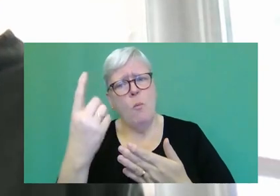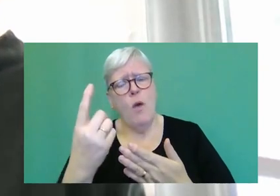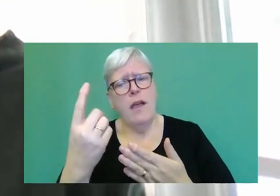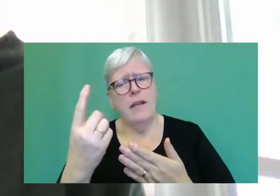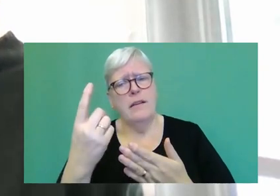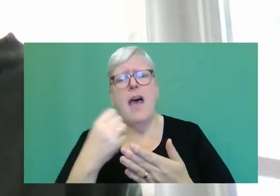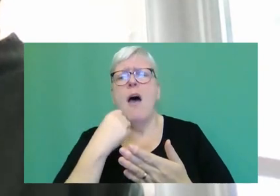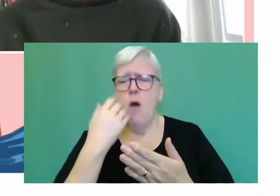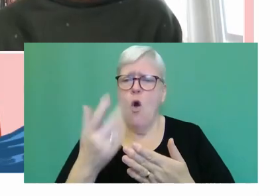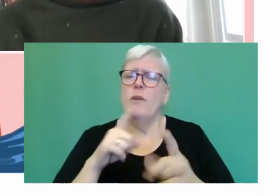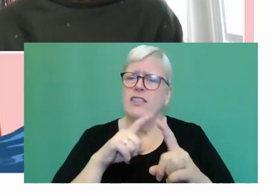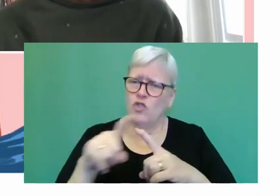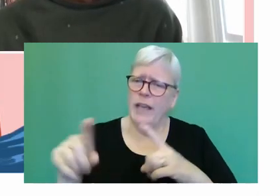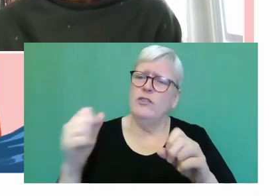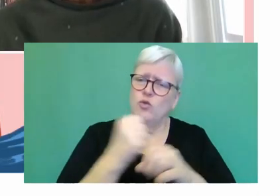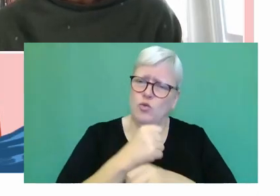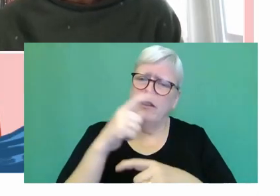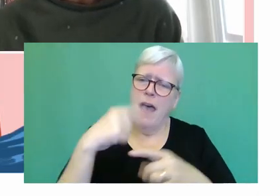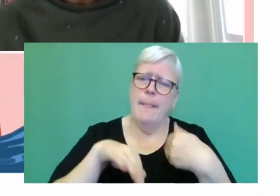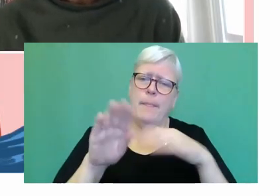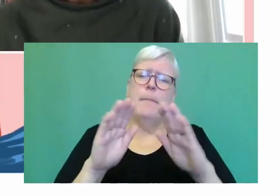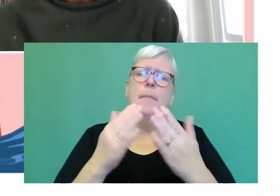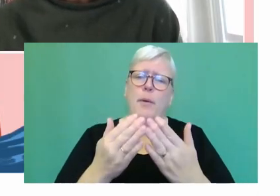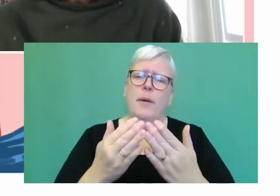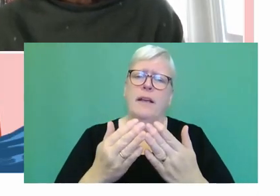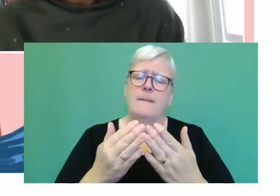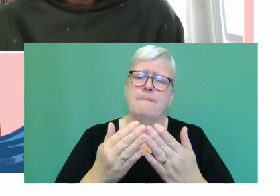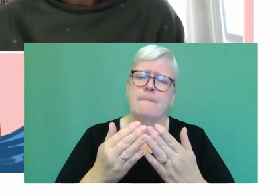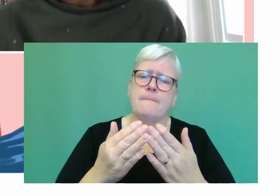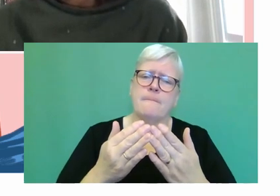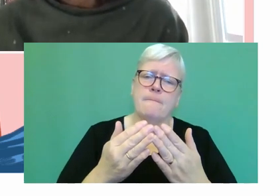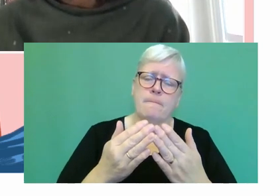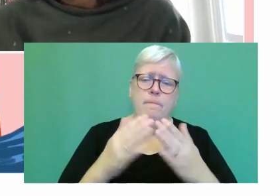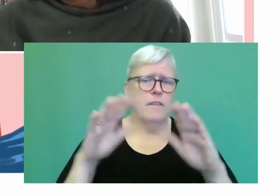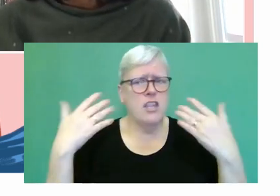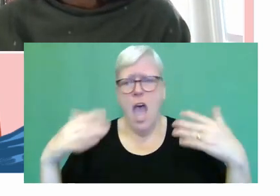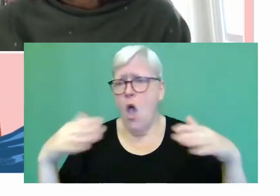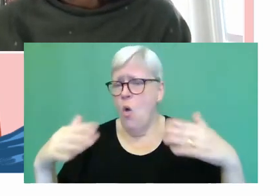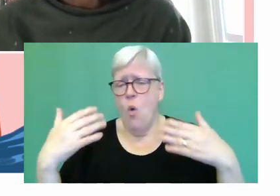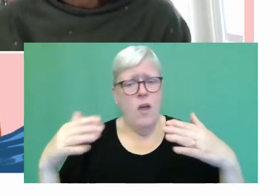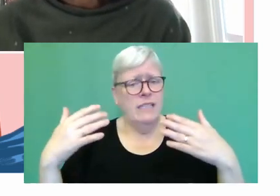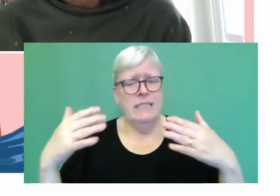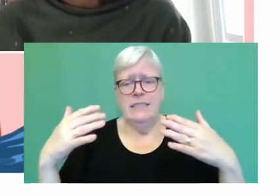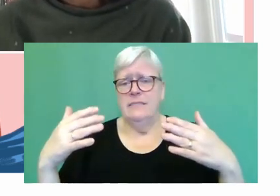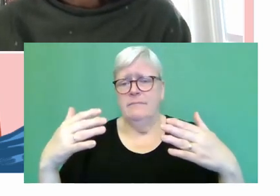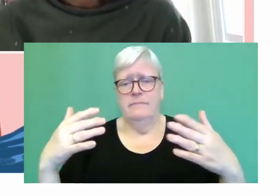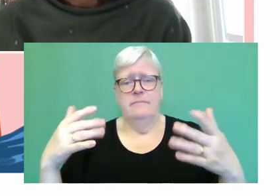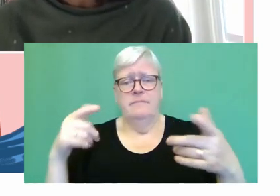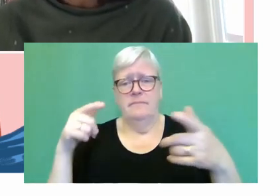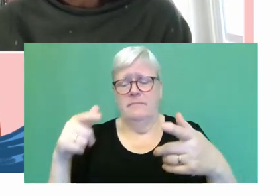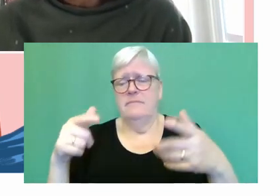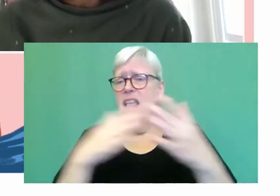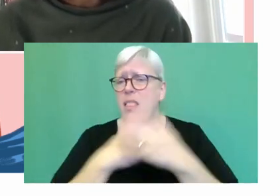at with, you know, not only in this book, actually, in all of my work,